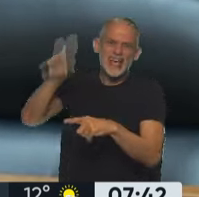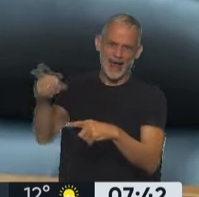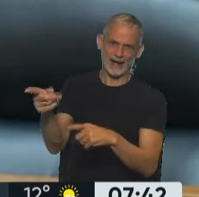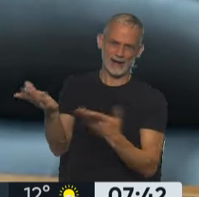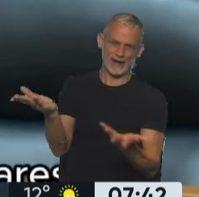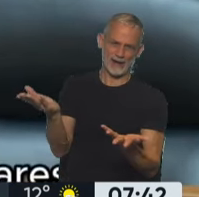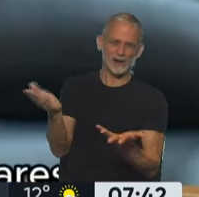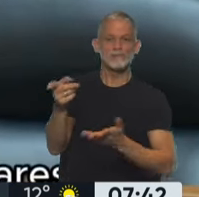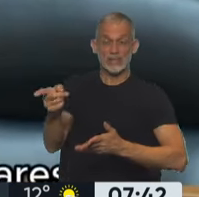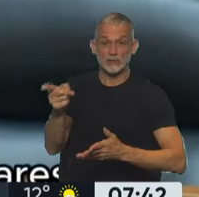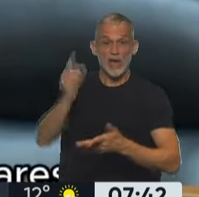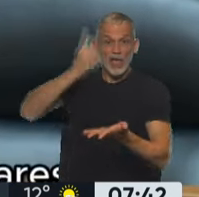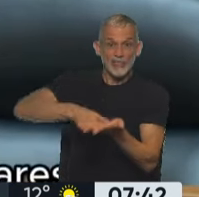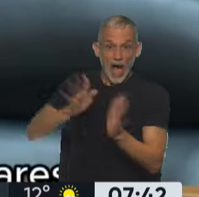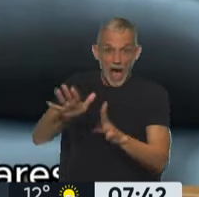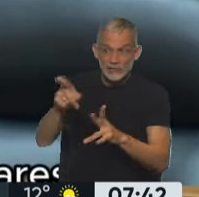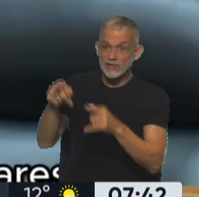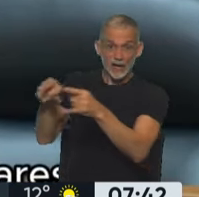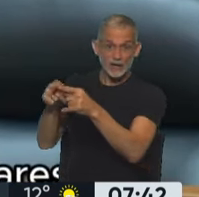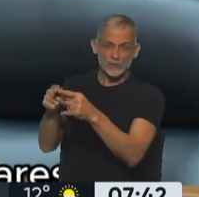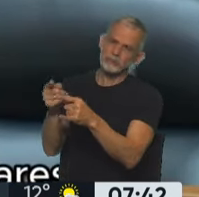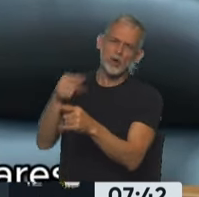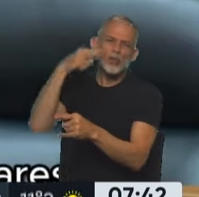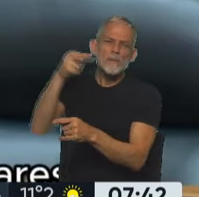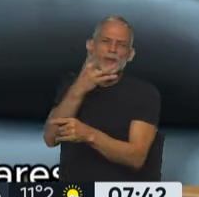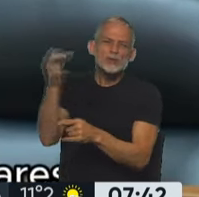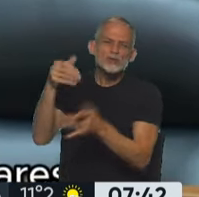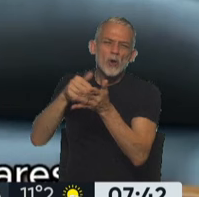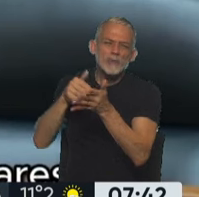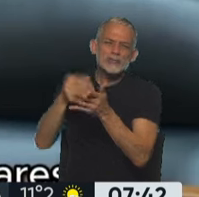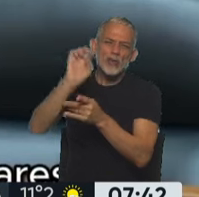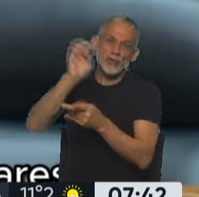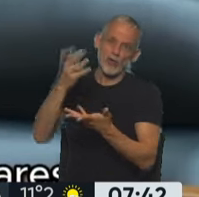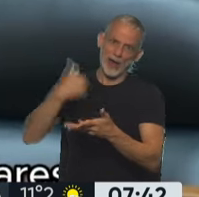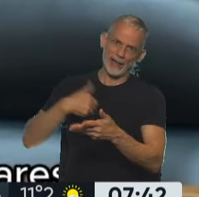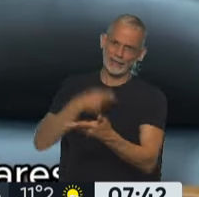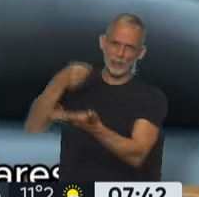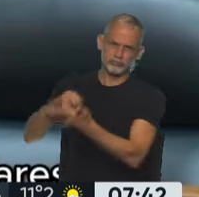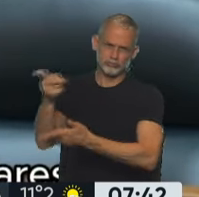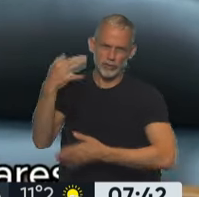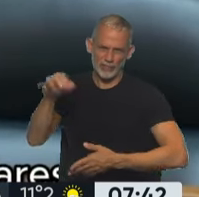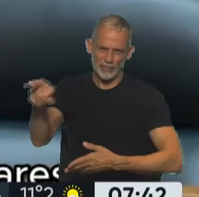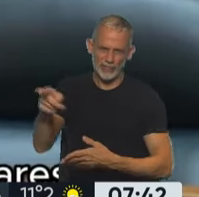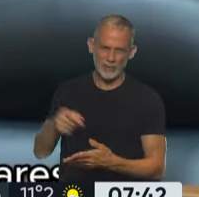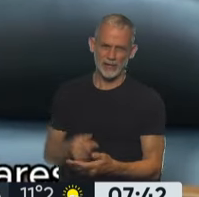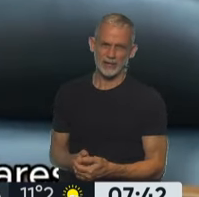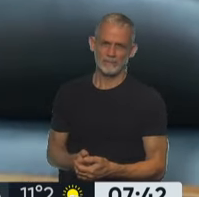the decision, Mr. Singer's hedge fund was ultimately paid $2.4 billion